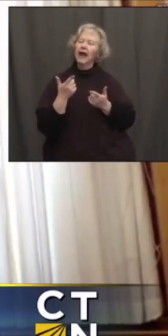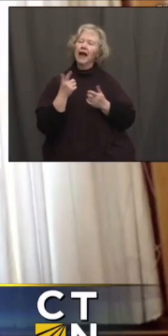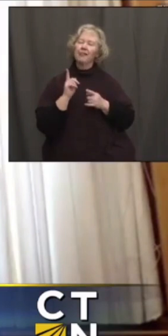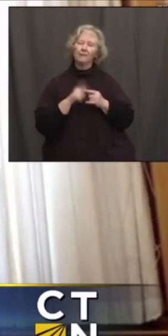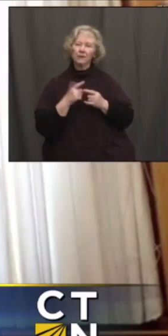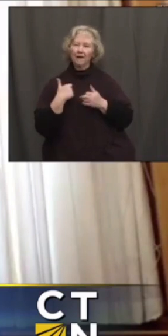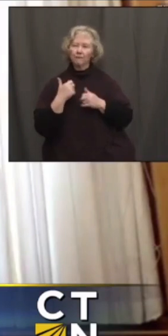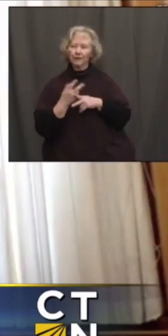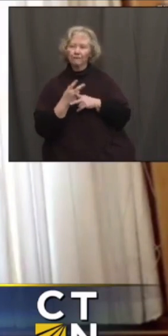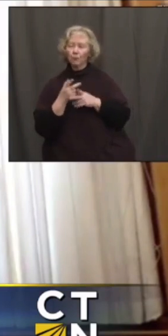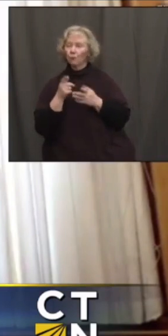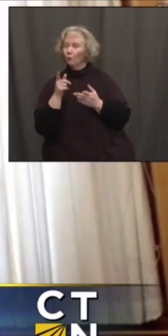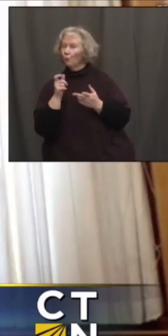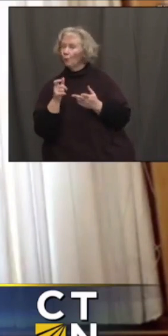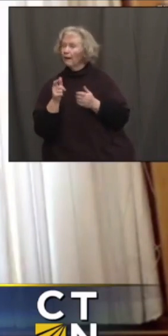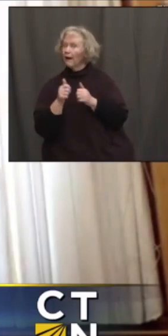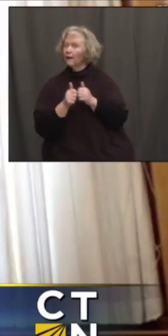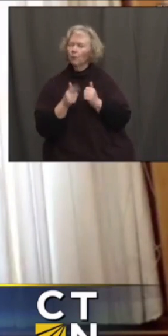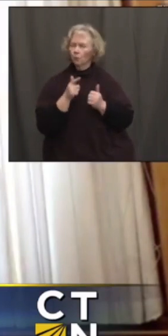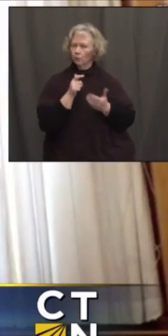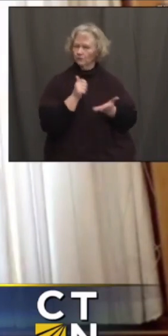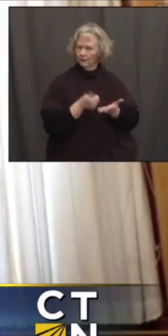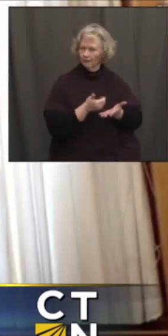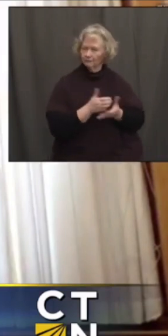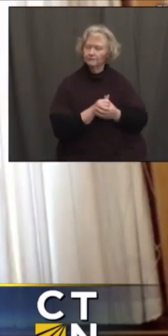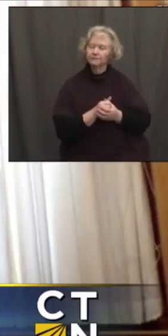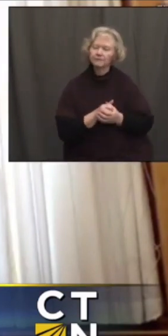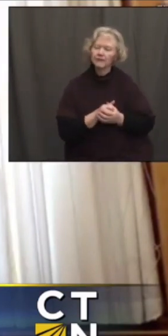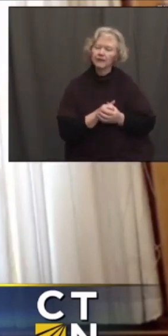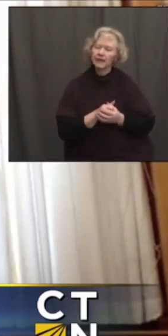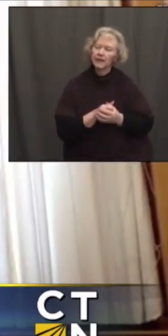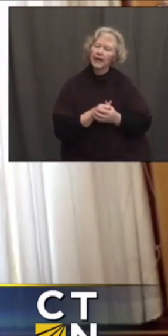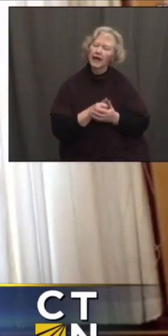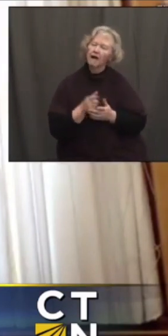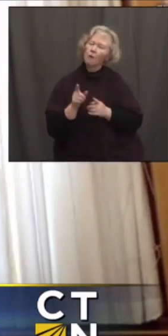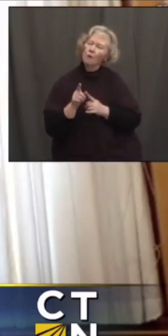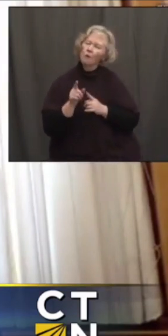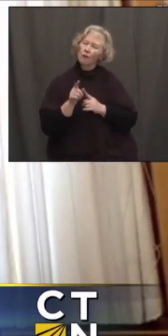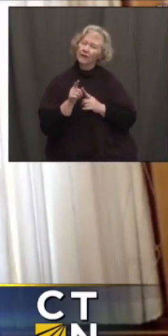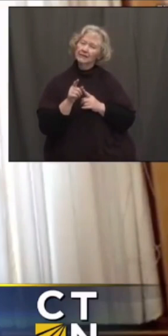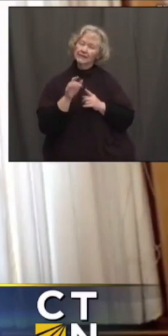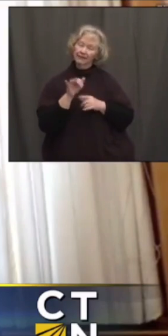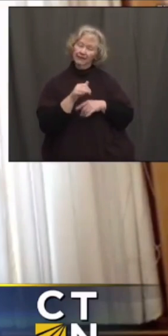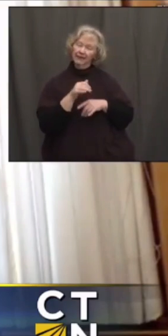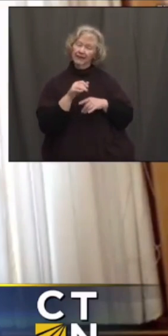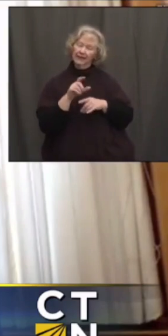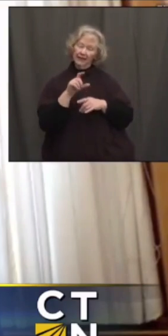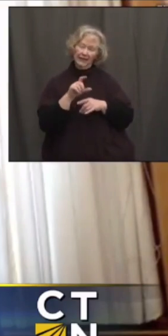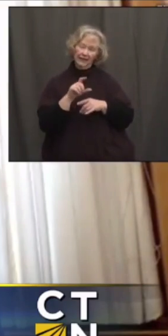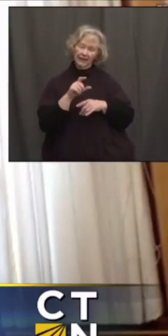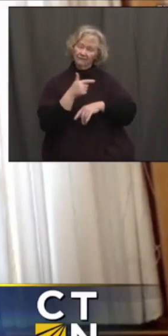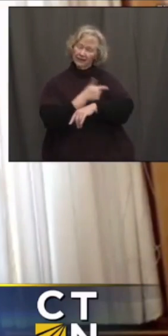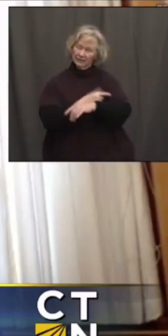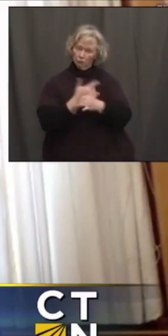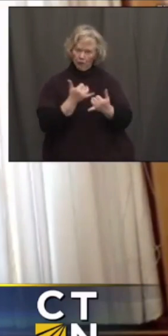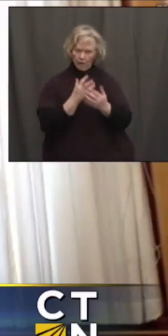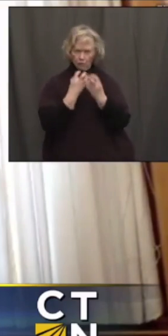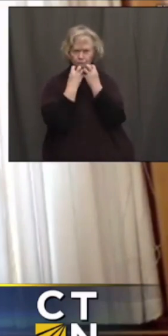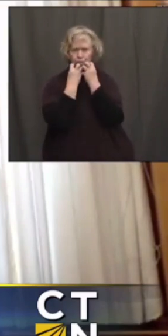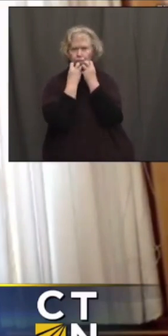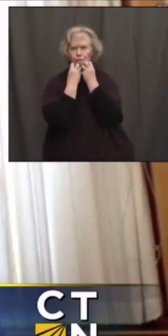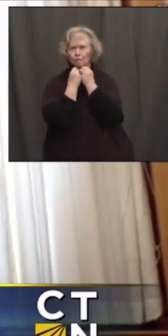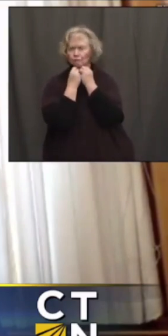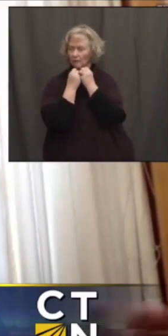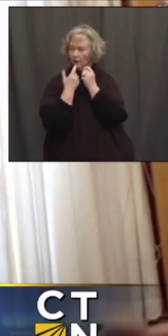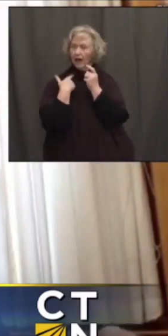who's eligible, who's not. And we also worry, too, about when you spread out that these vaccines are so scarce and they're so precious right now. When you